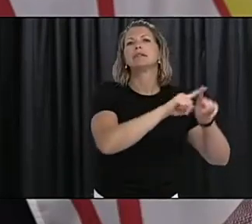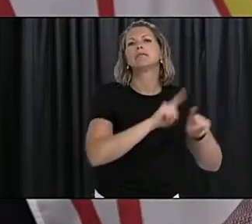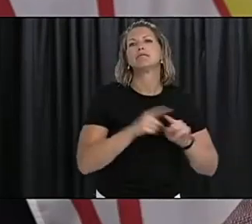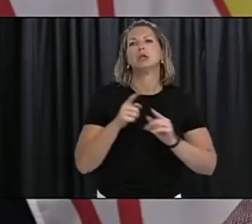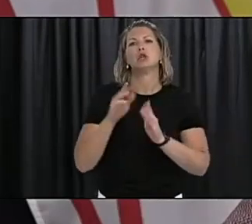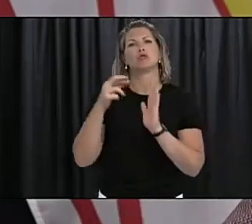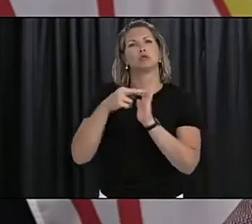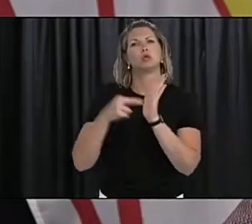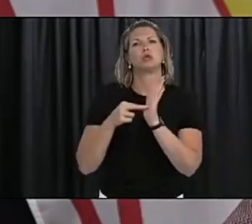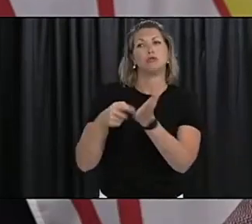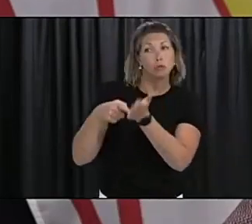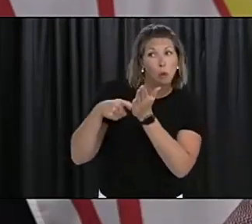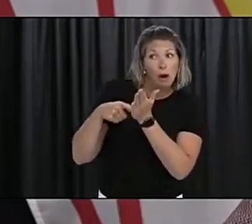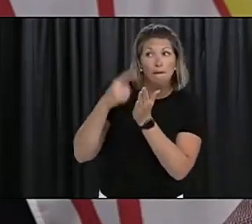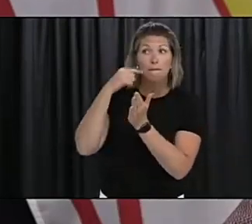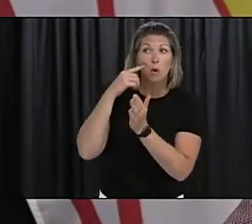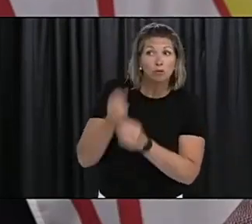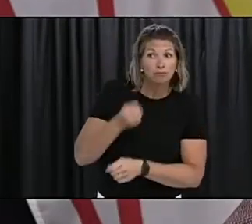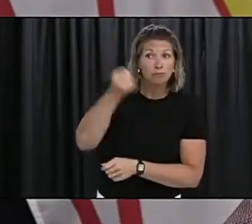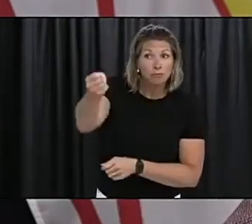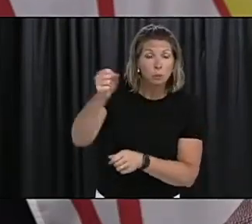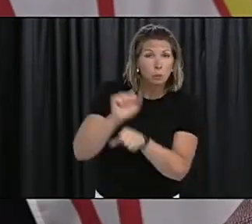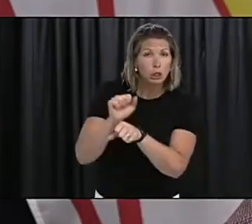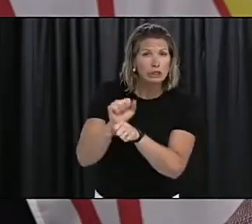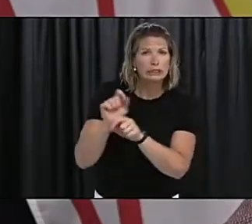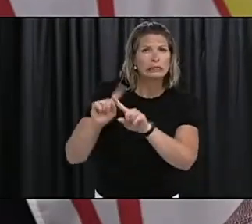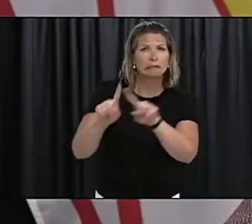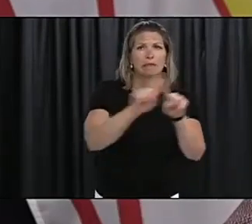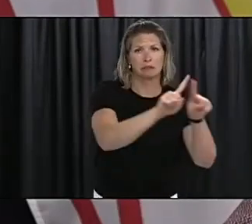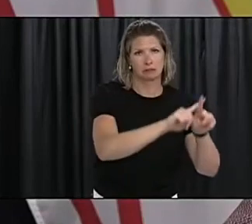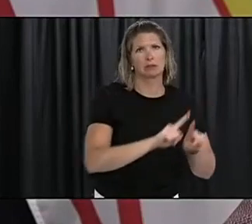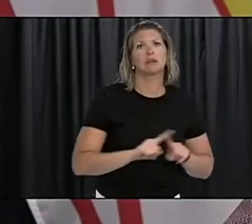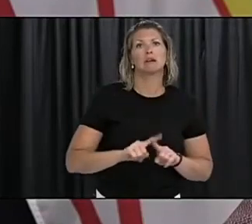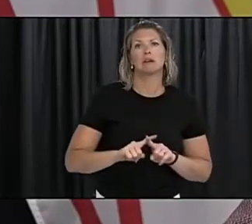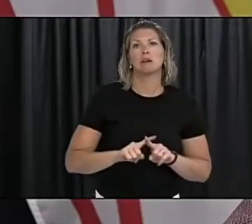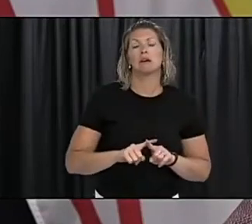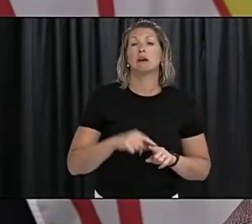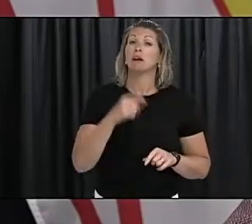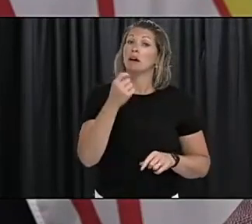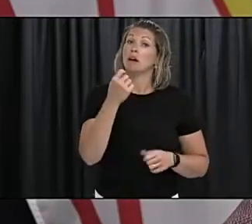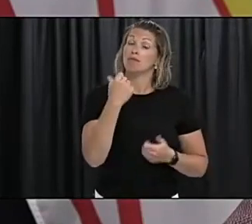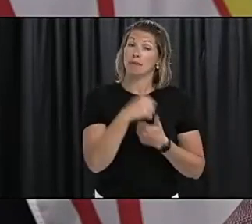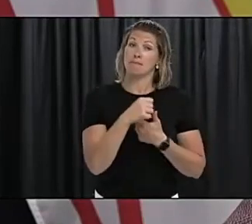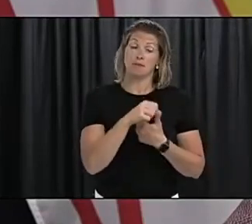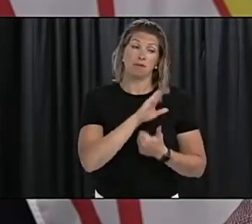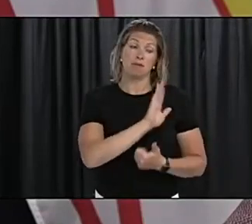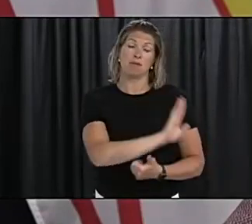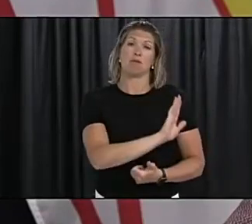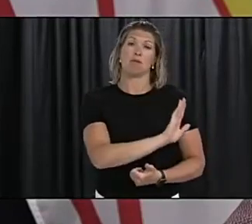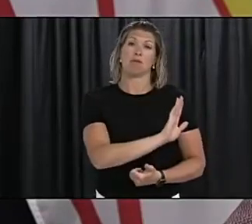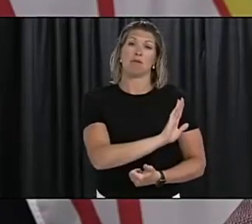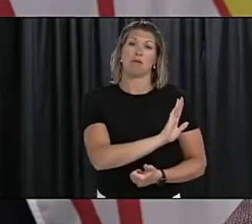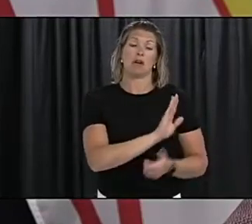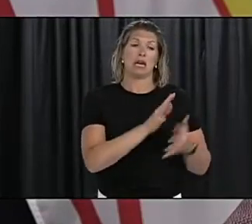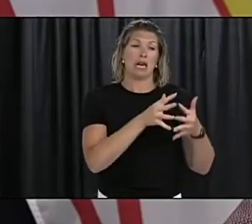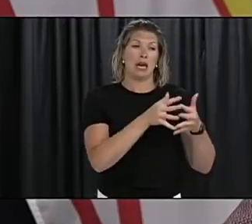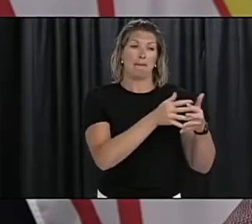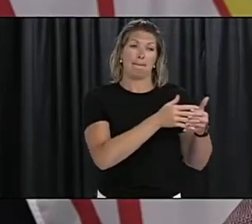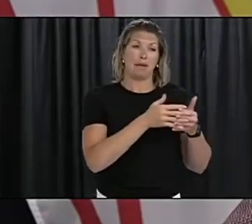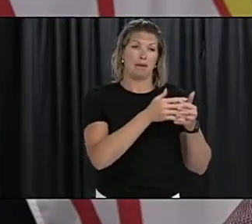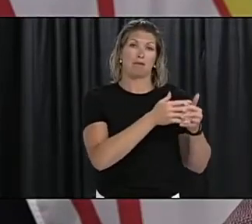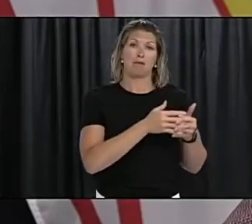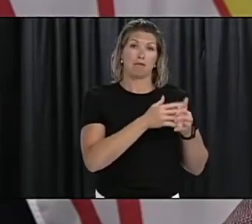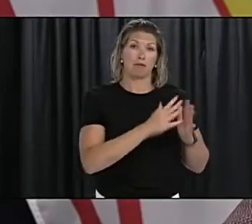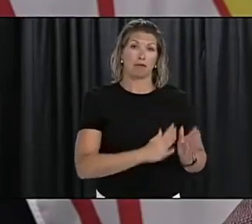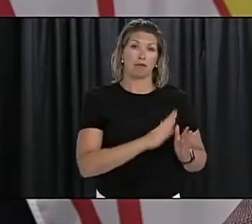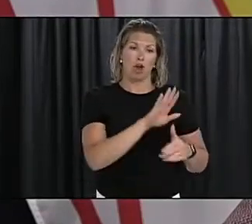travel coming from jurisdictions like Canada they come into into Canada through four ports or